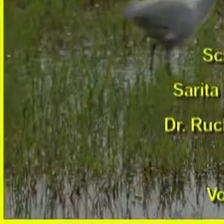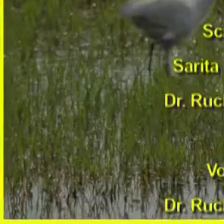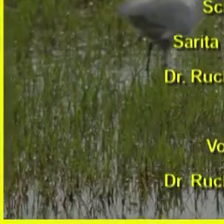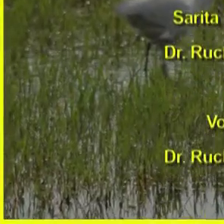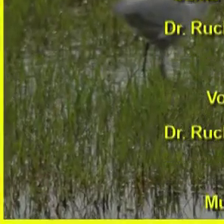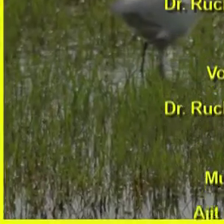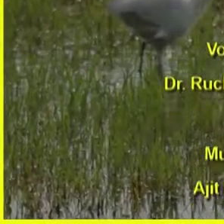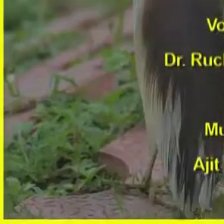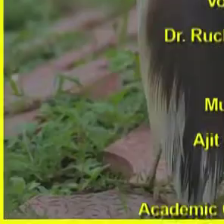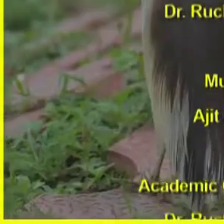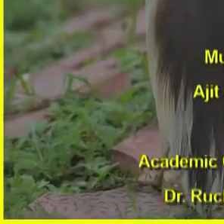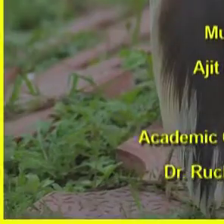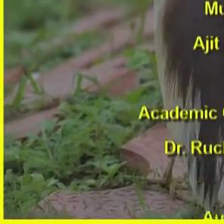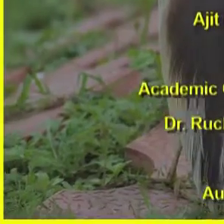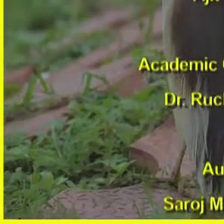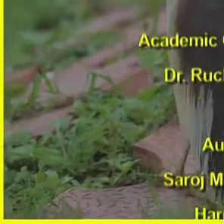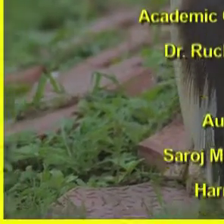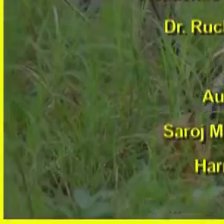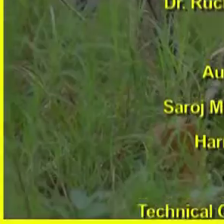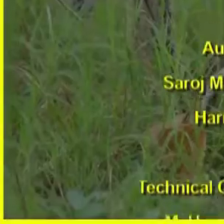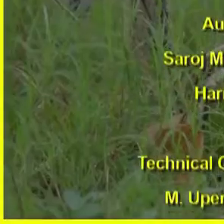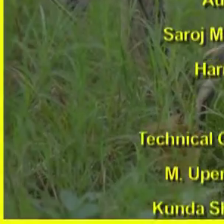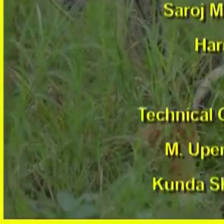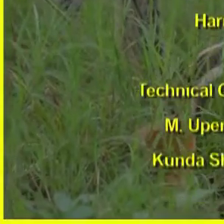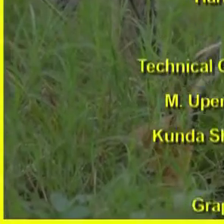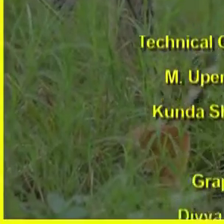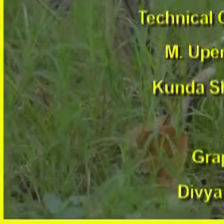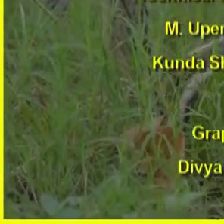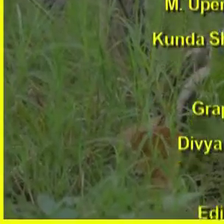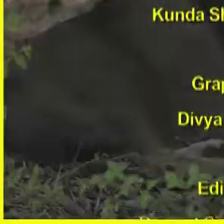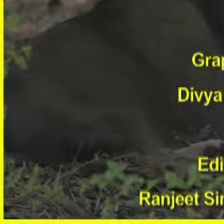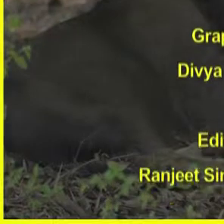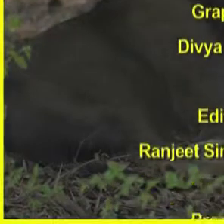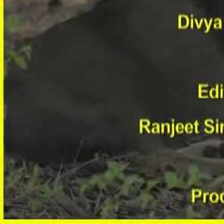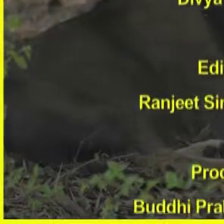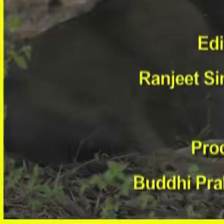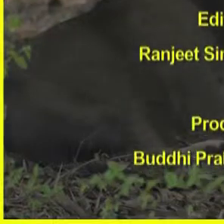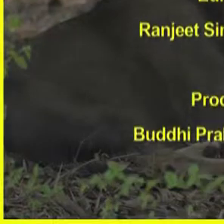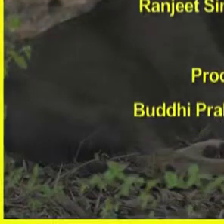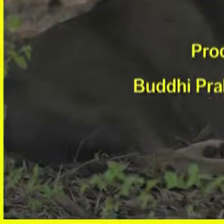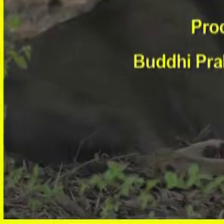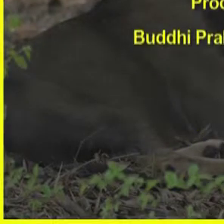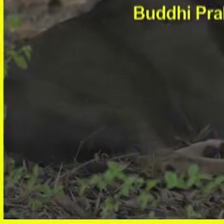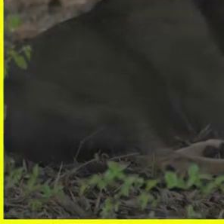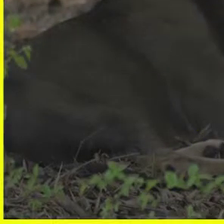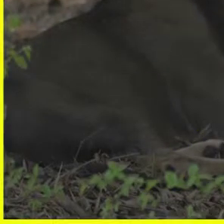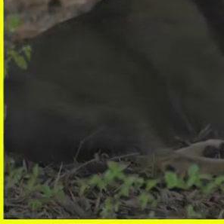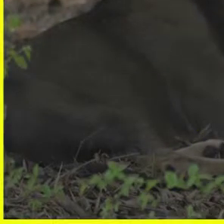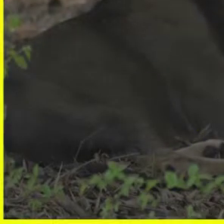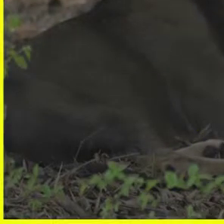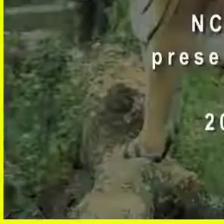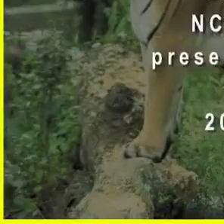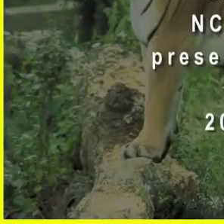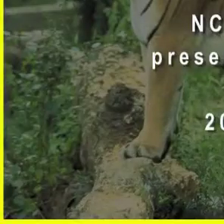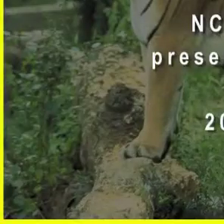for the here'sierra is praises. Let's at the forest. We We hope